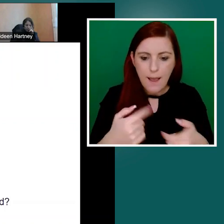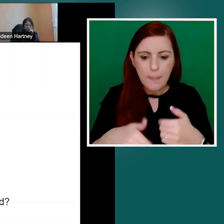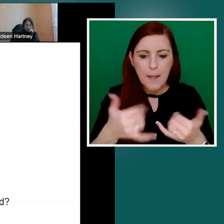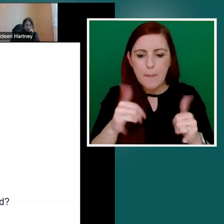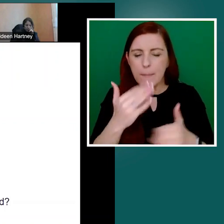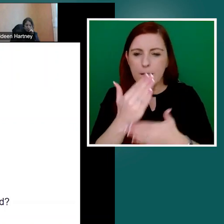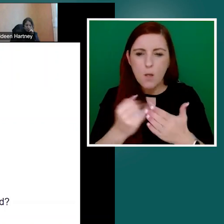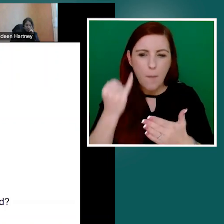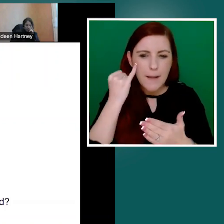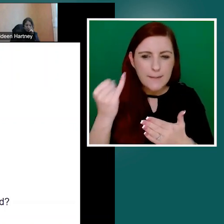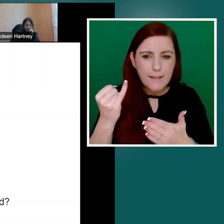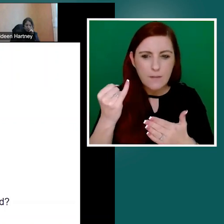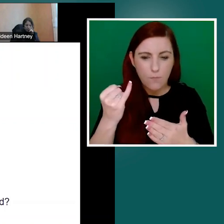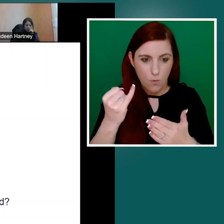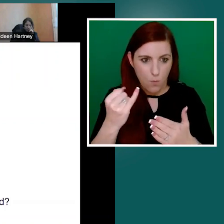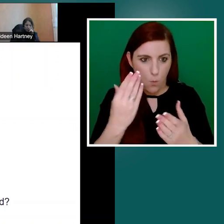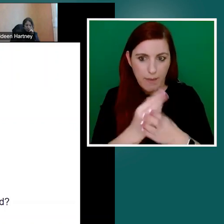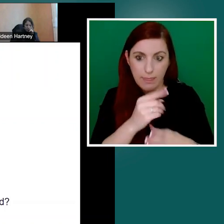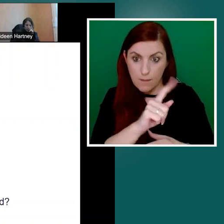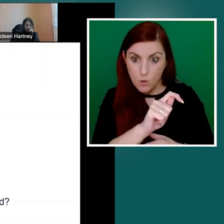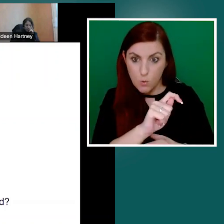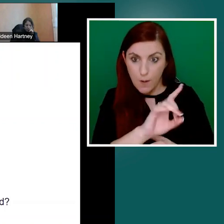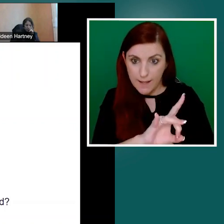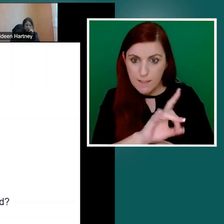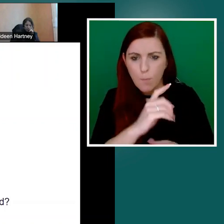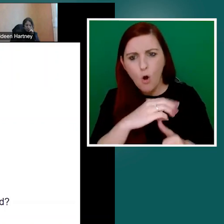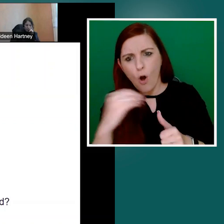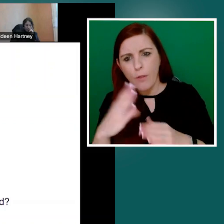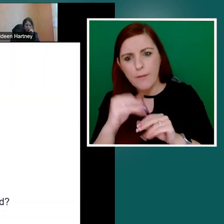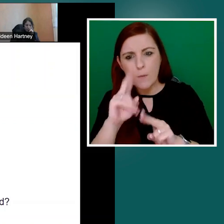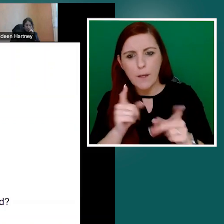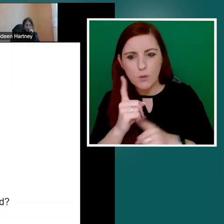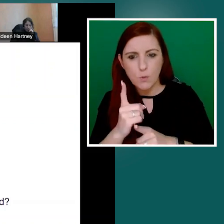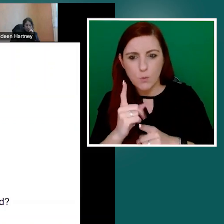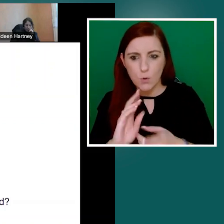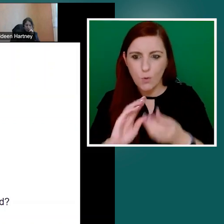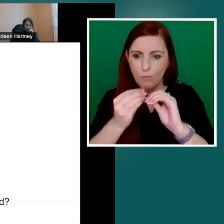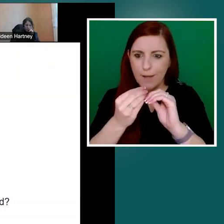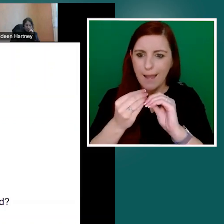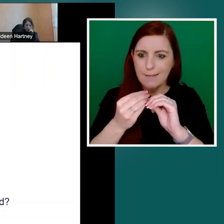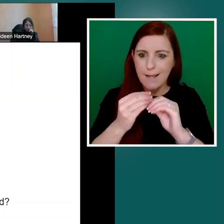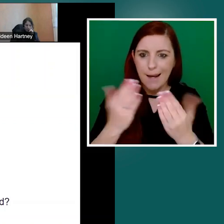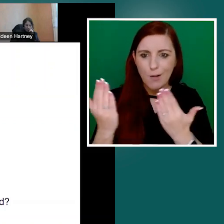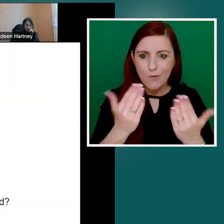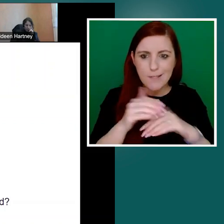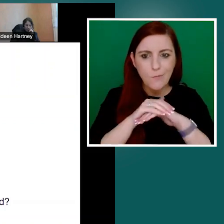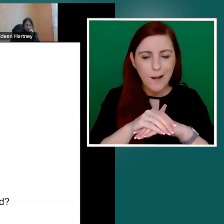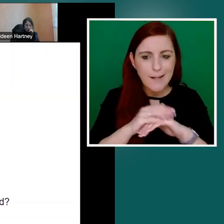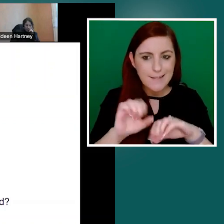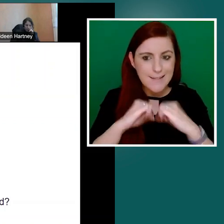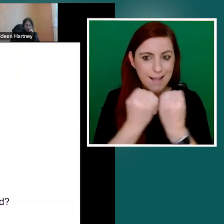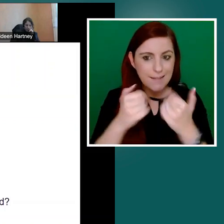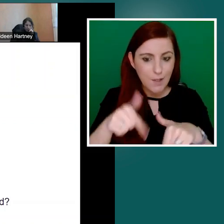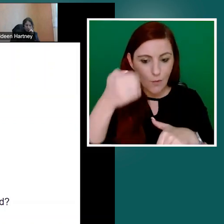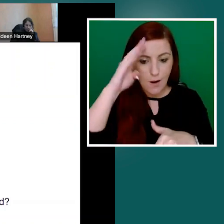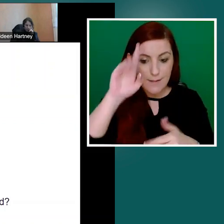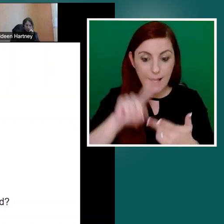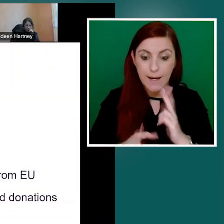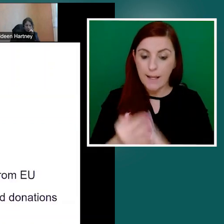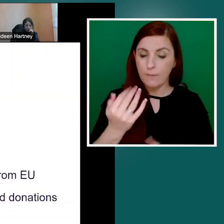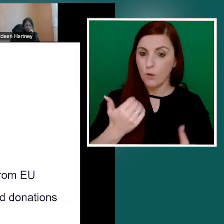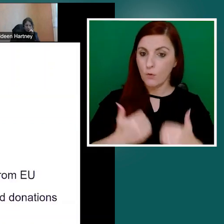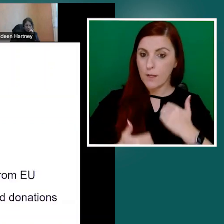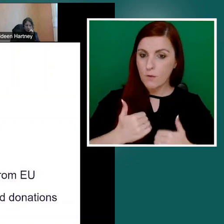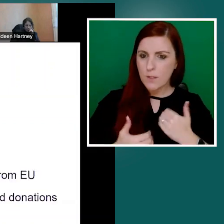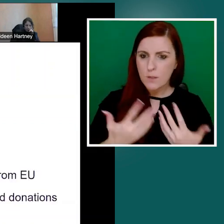Ireland. And where if you're if you're interested in addition to kind of looking at the toolkit, where else you can go for further information? So